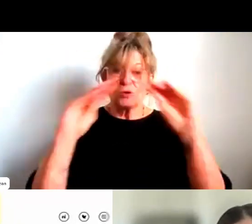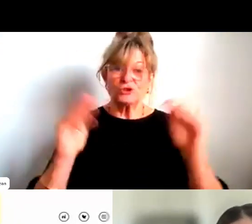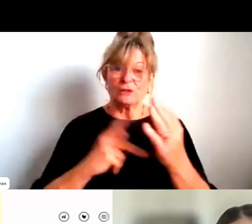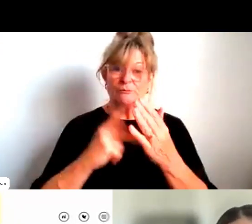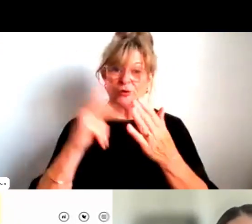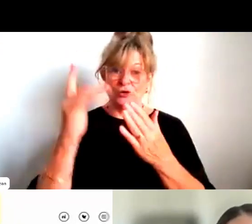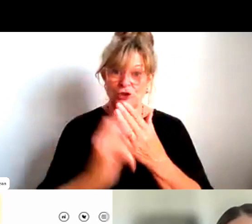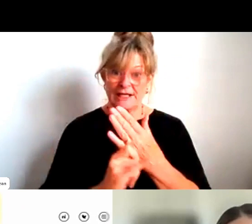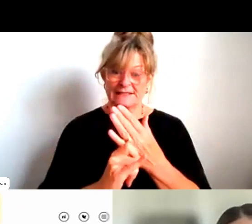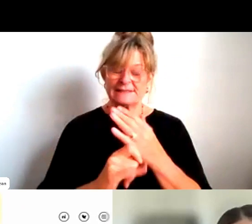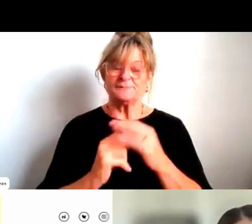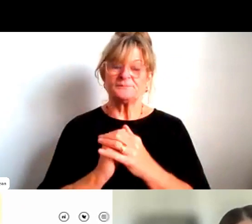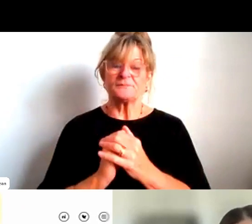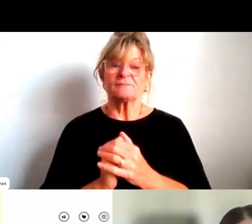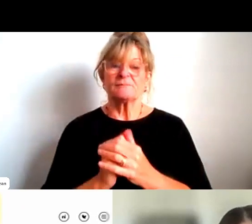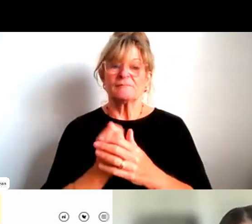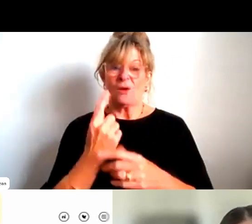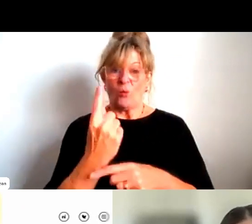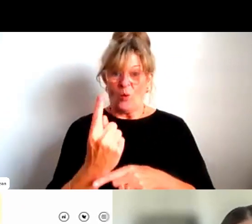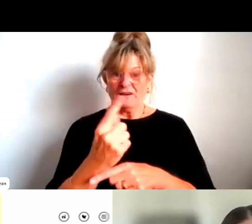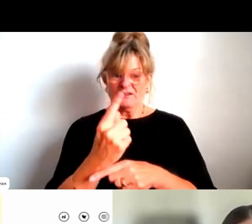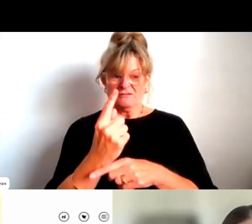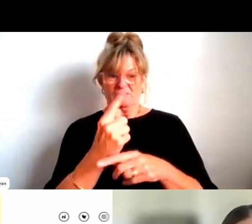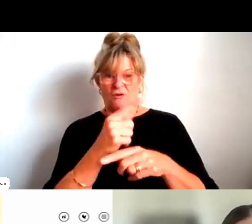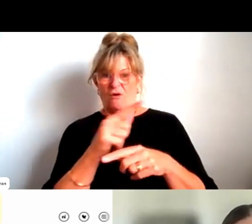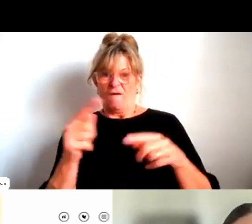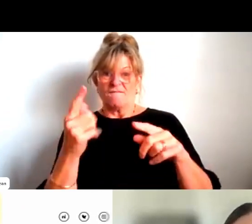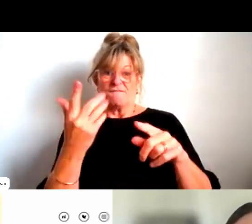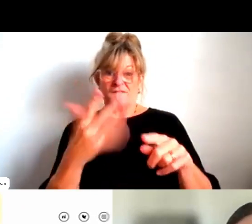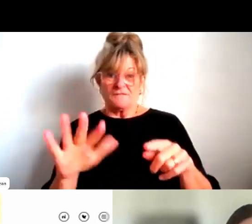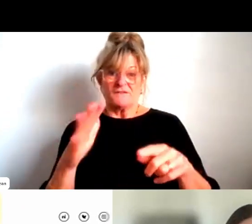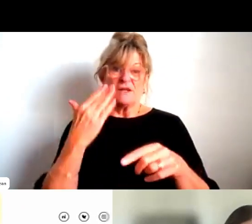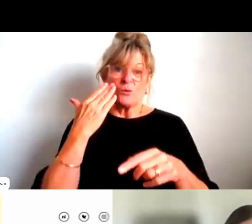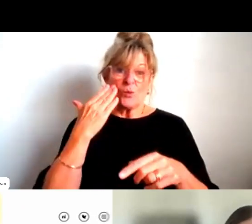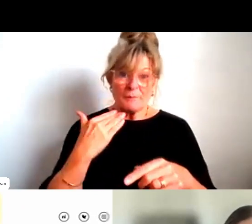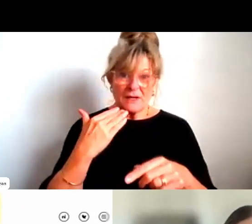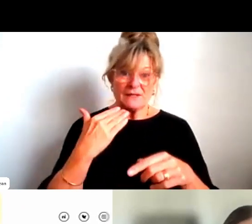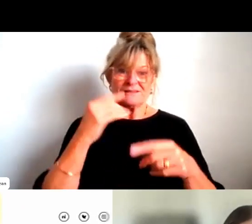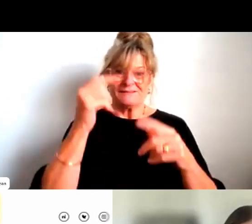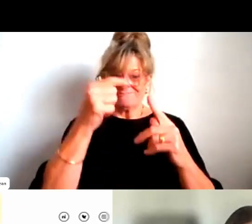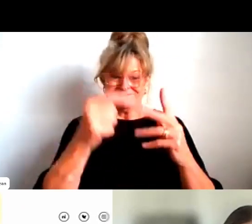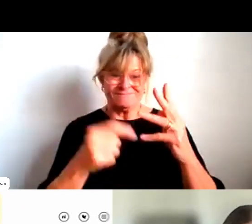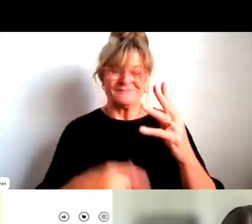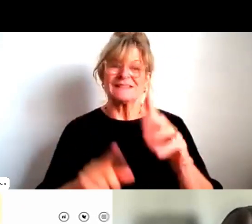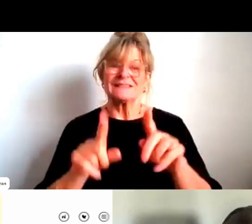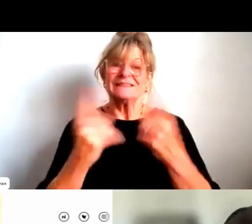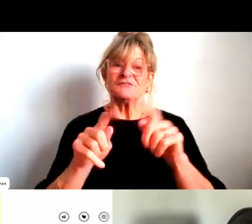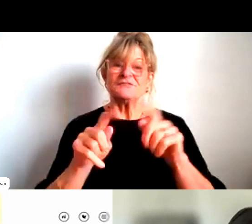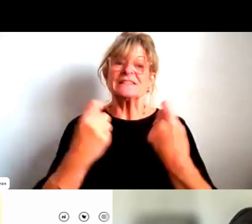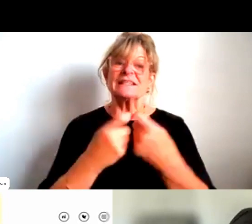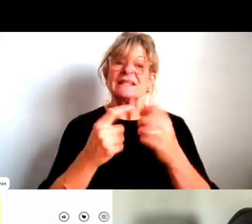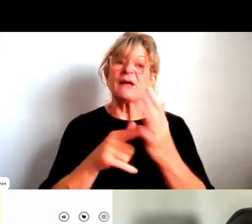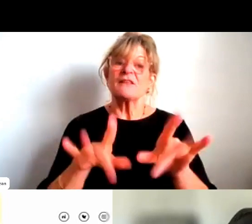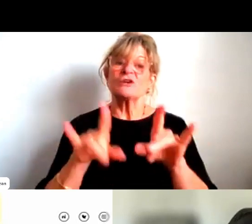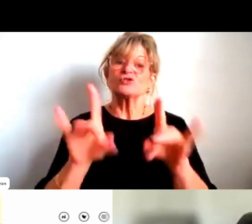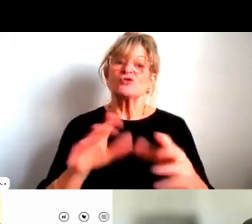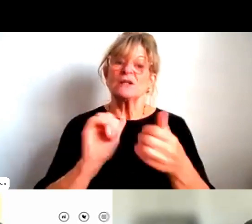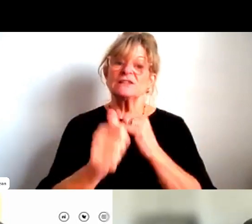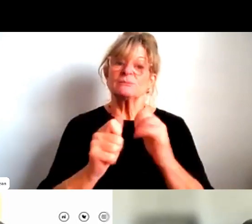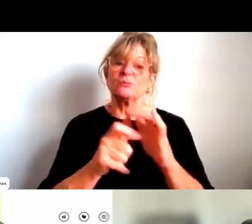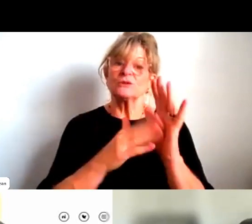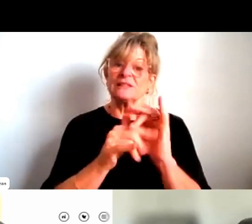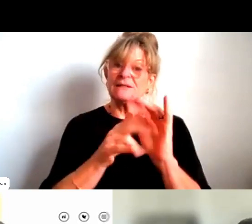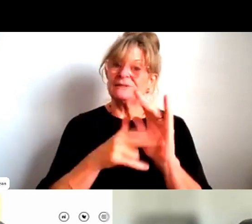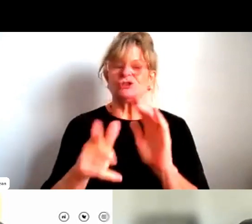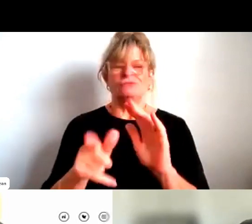250 plus women who have been involved in that project, shout out to Michelle de Heiden and her team at the Australian Sports Commission, doing an absolute phenomenal job.